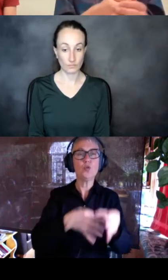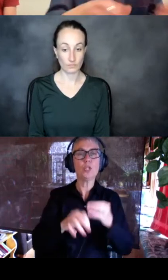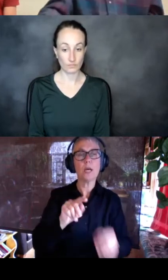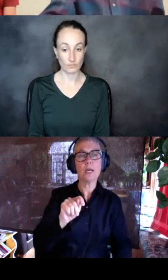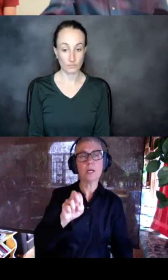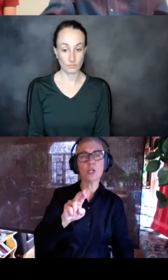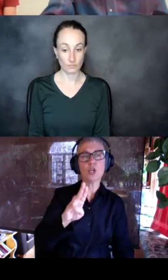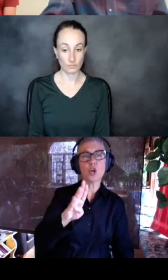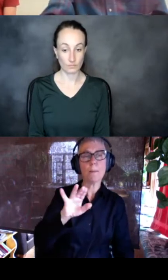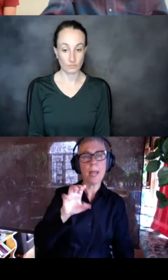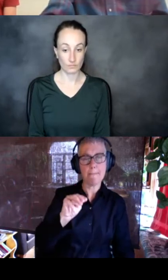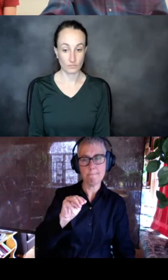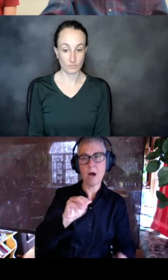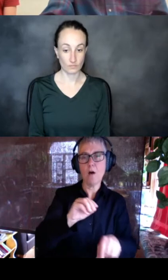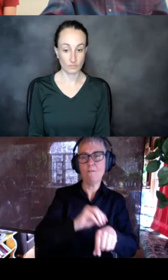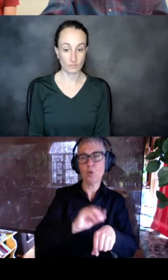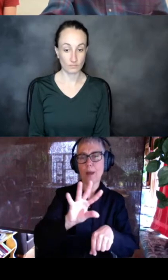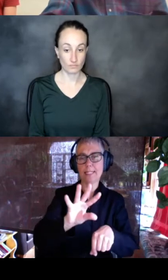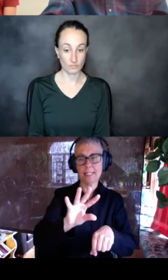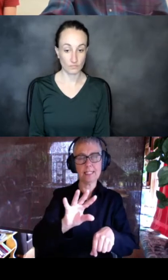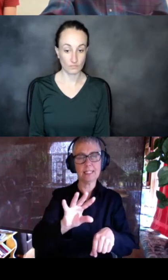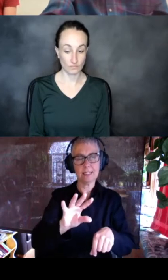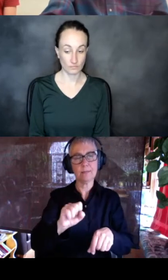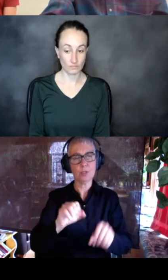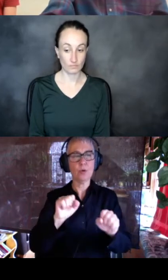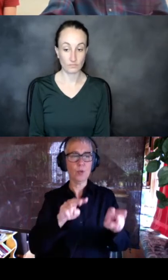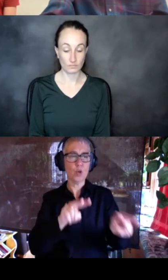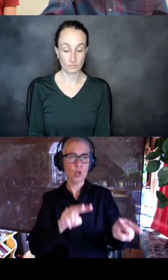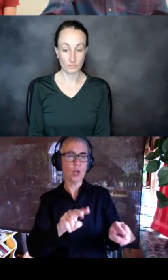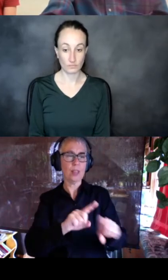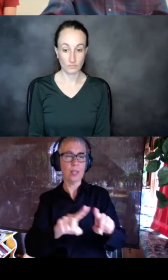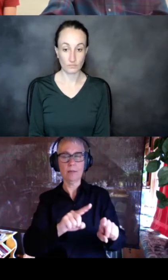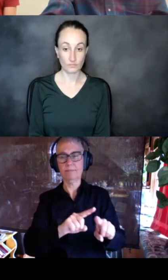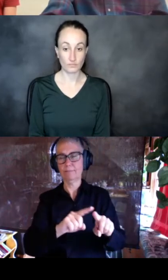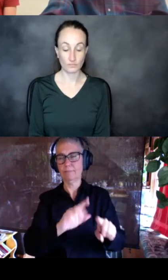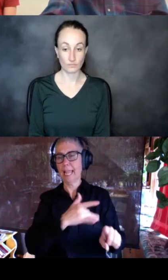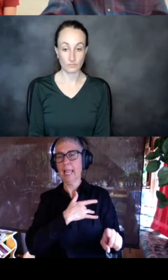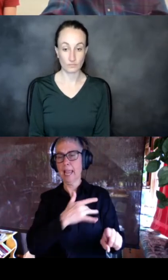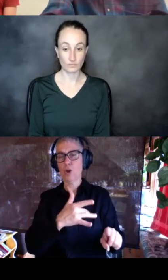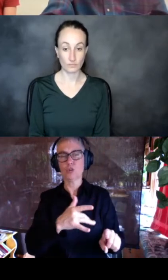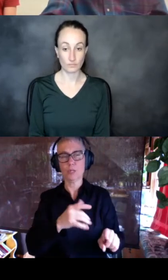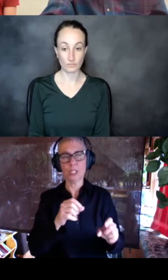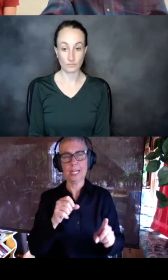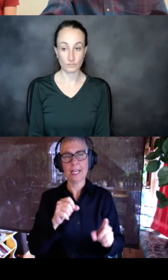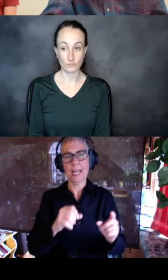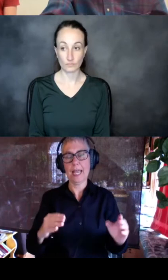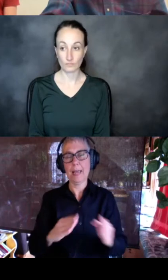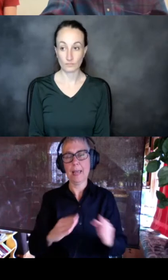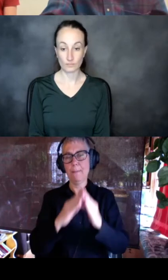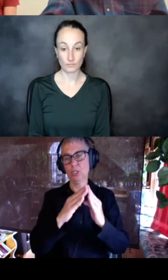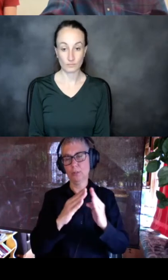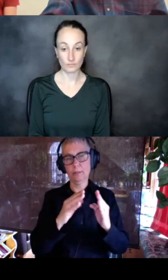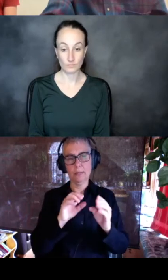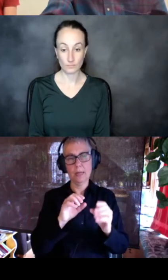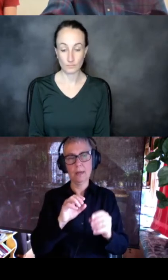fluorescence and so you again can just look at these different characteristic emission peaks for terbium